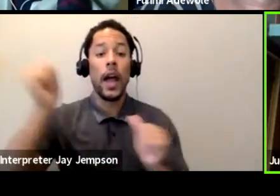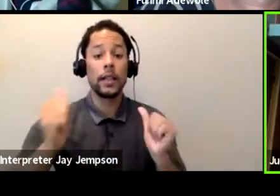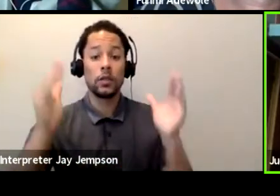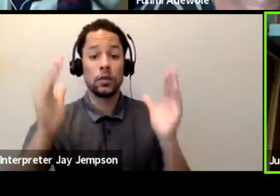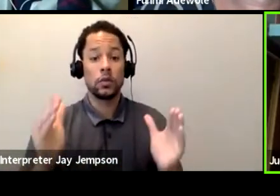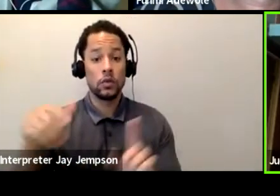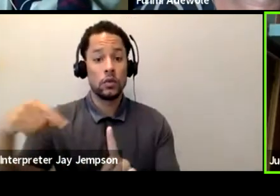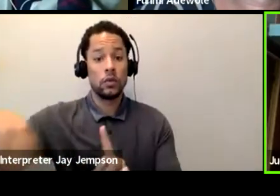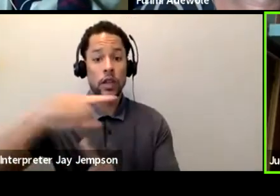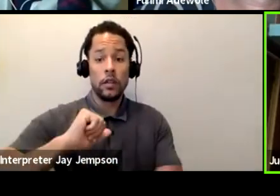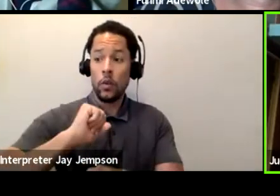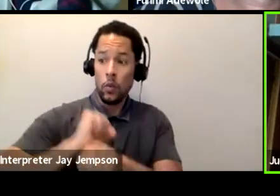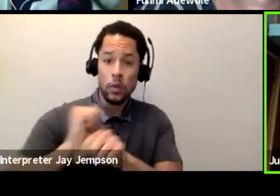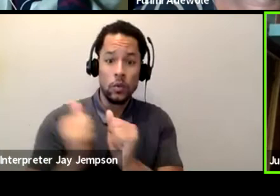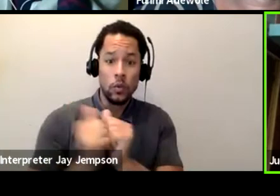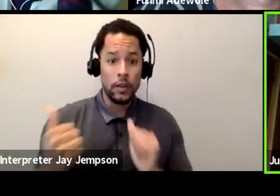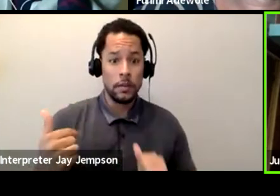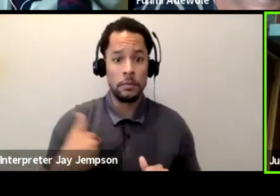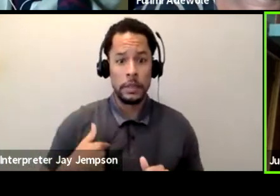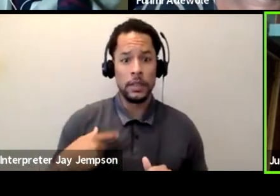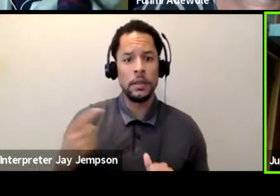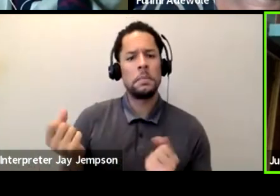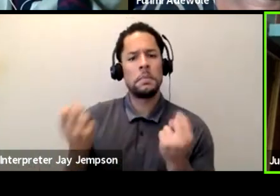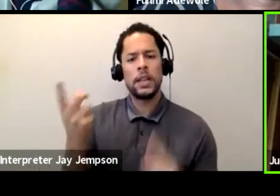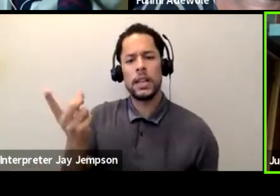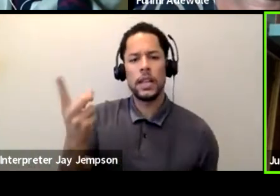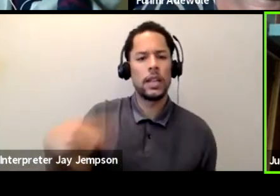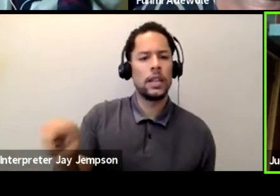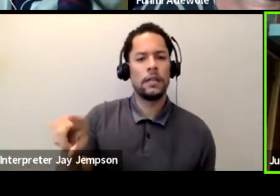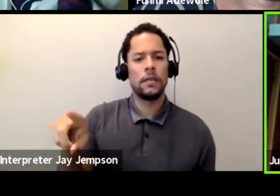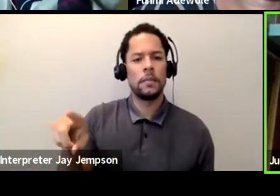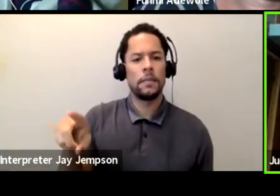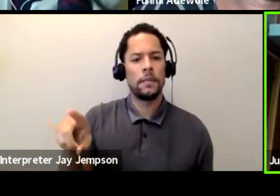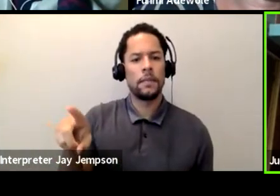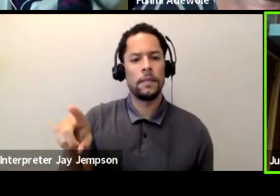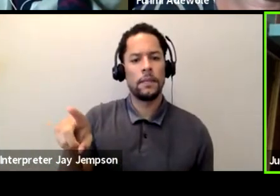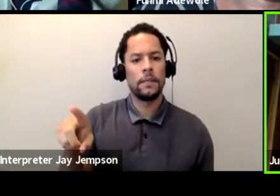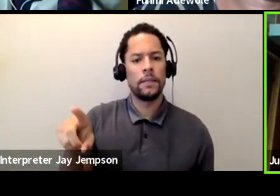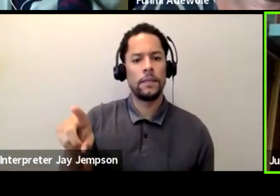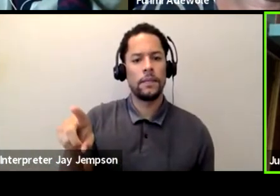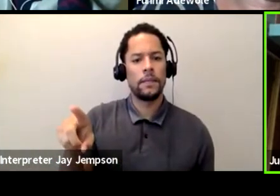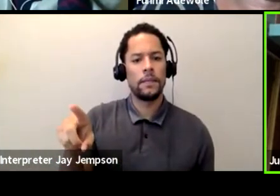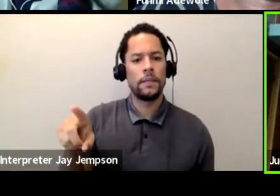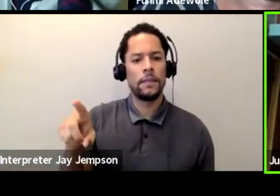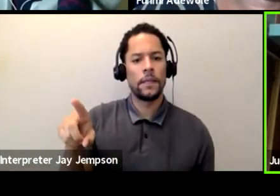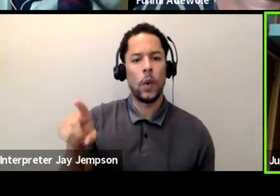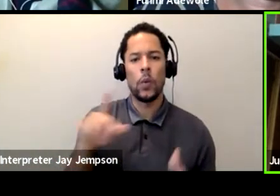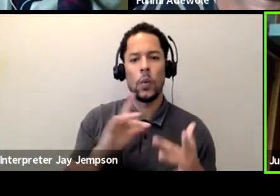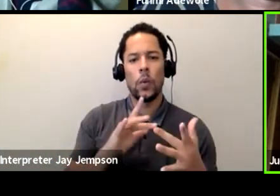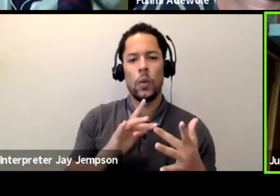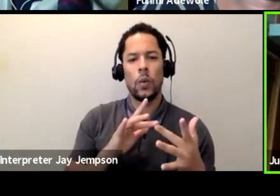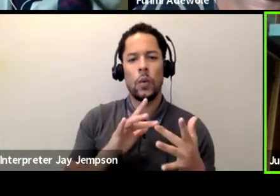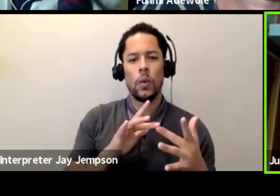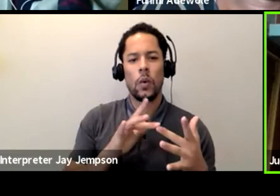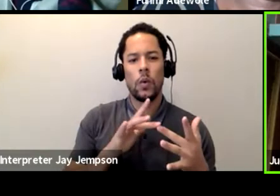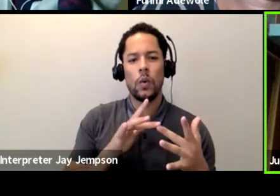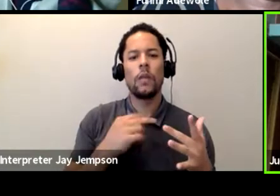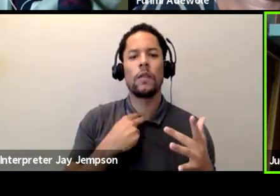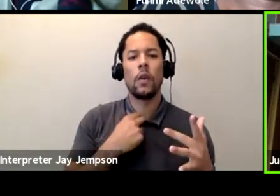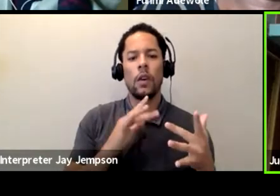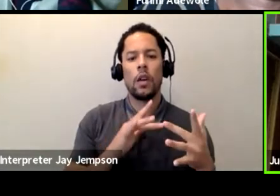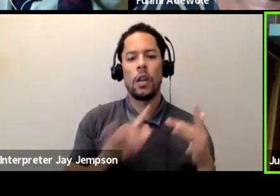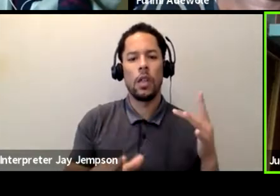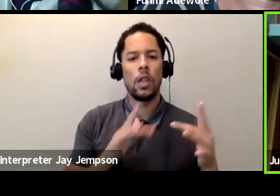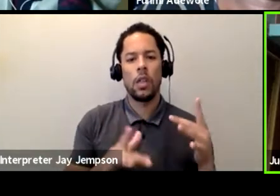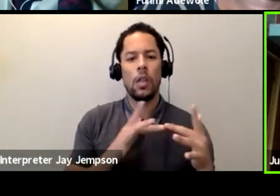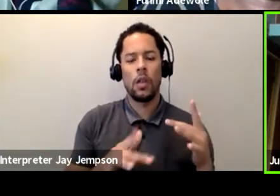a lot of them, they have to play. Because they are like, okay, Jude, Sylvia, will